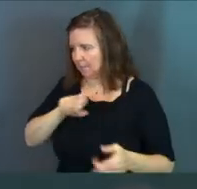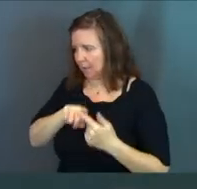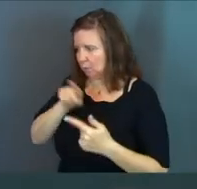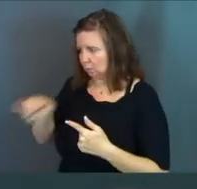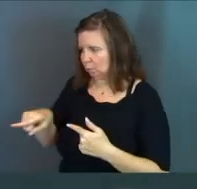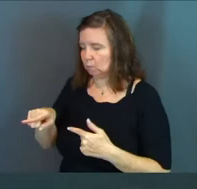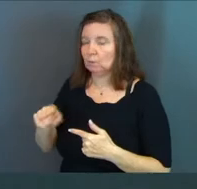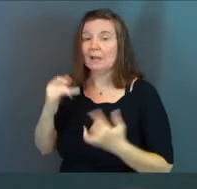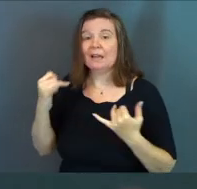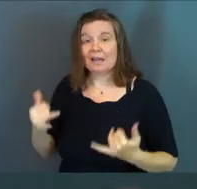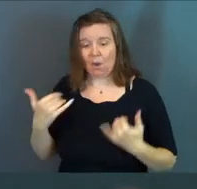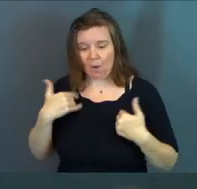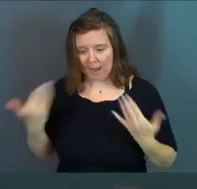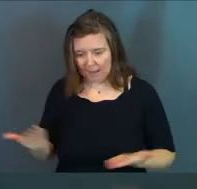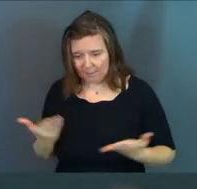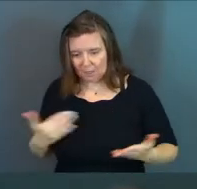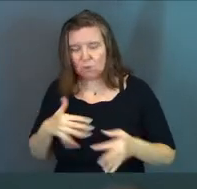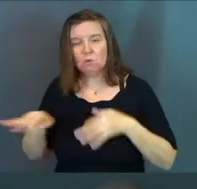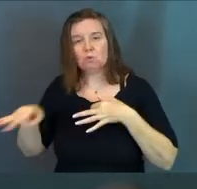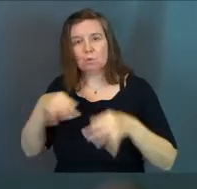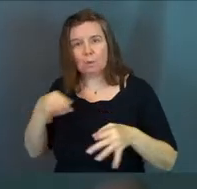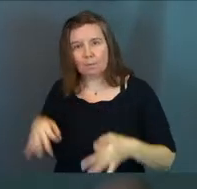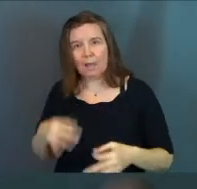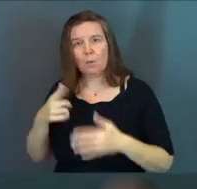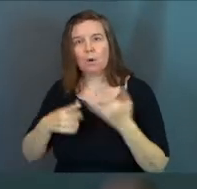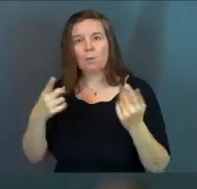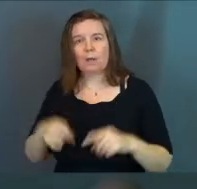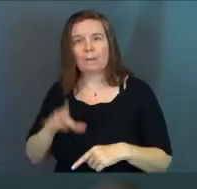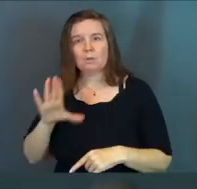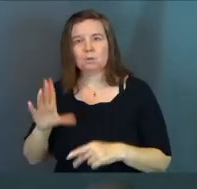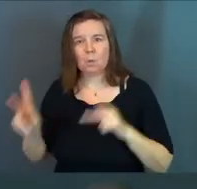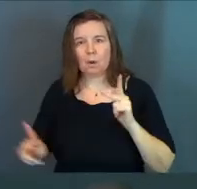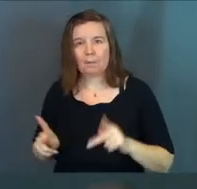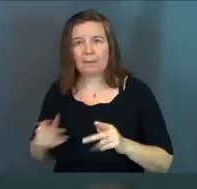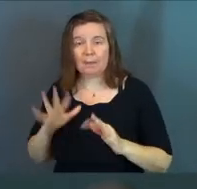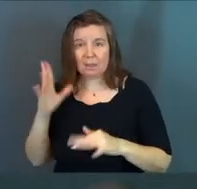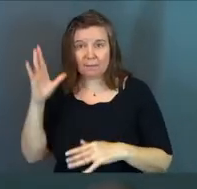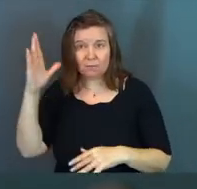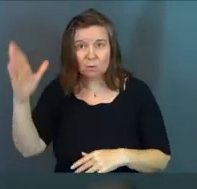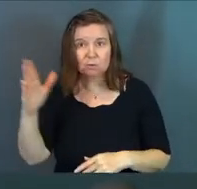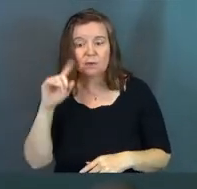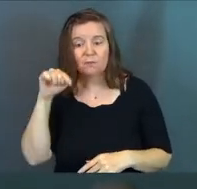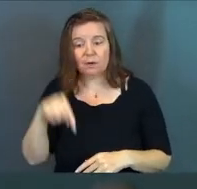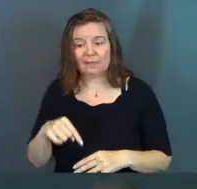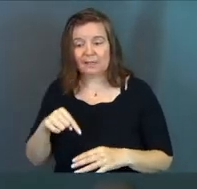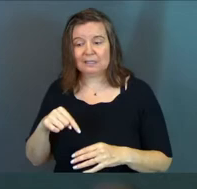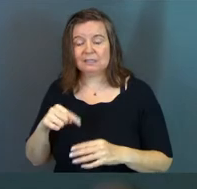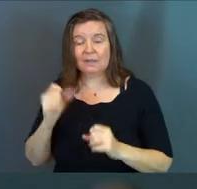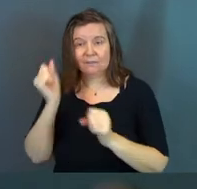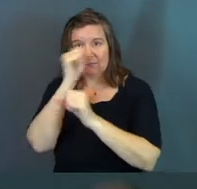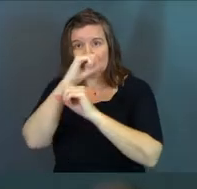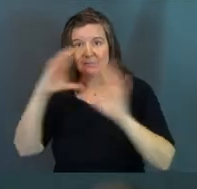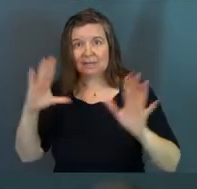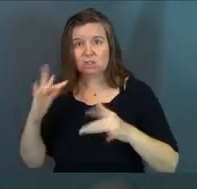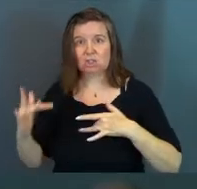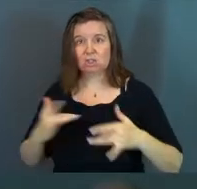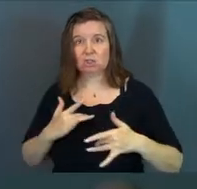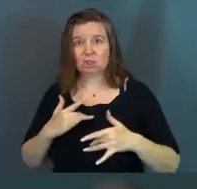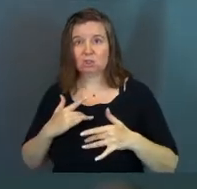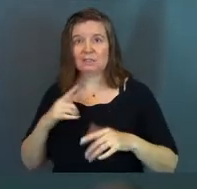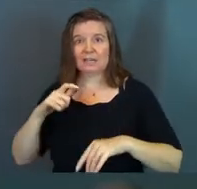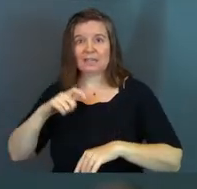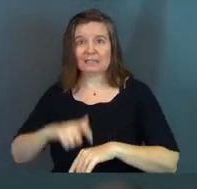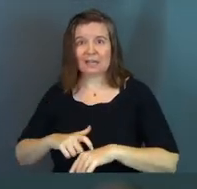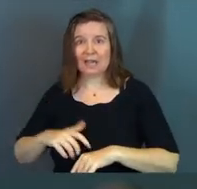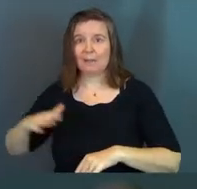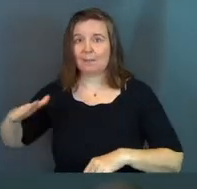of Persia. Now I am here to explain what will happen to your people in the future for this vision concerns a